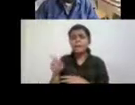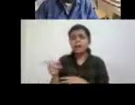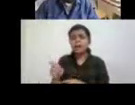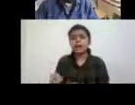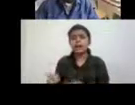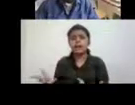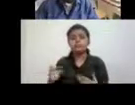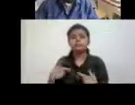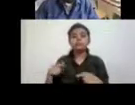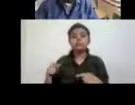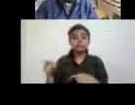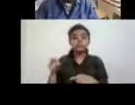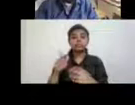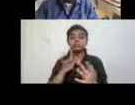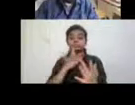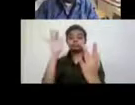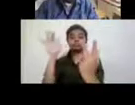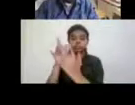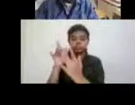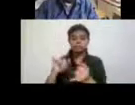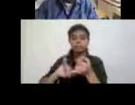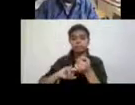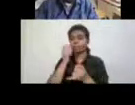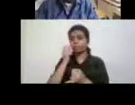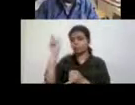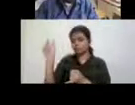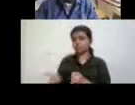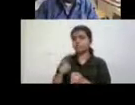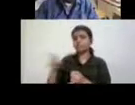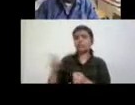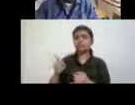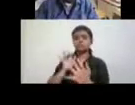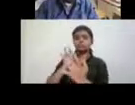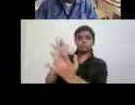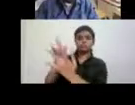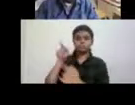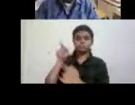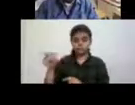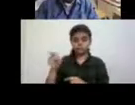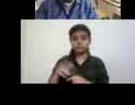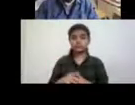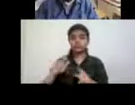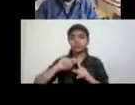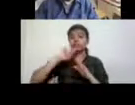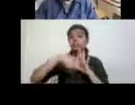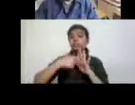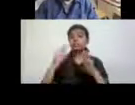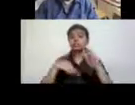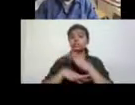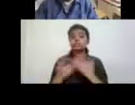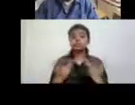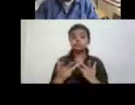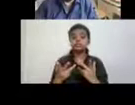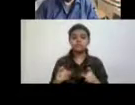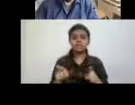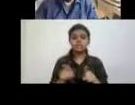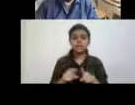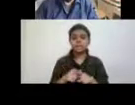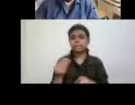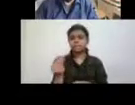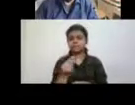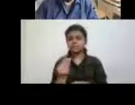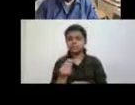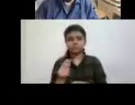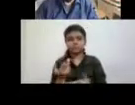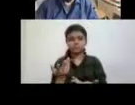contacted Simi Linton, who was the person, and it turned out that the, the project was basically, uh, uh, a couple of folders in,